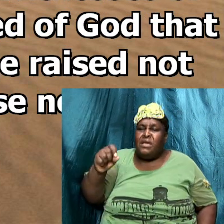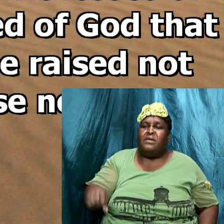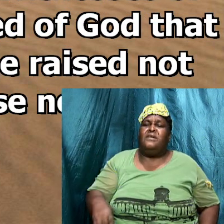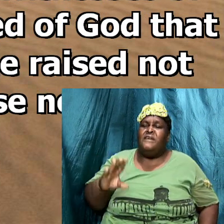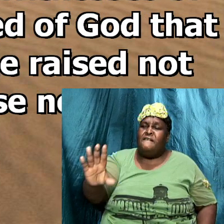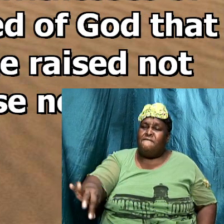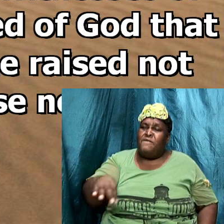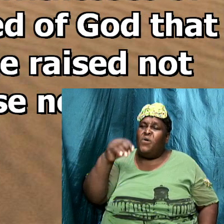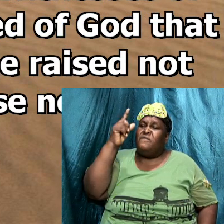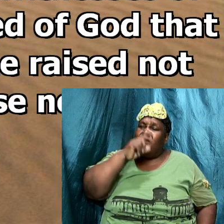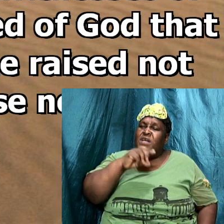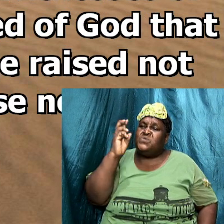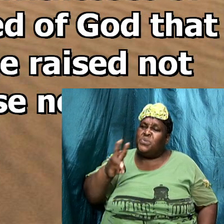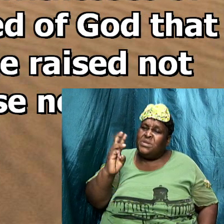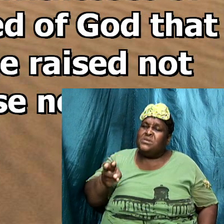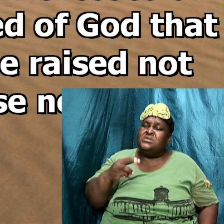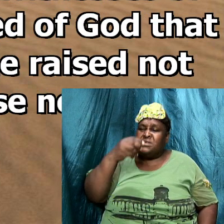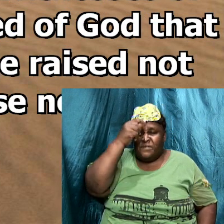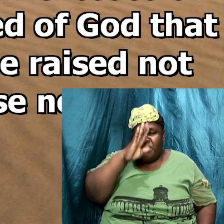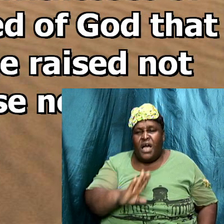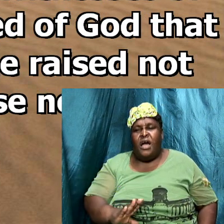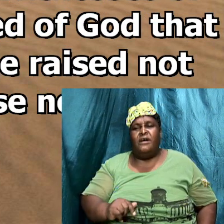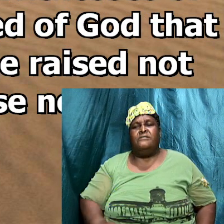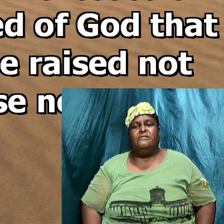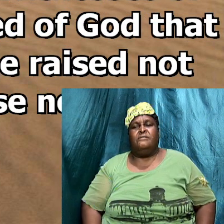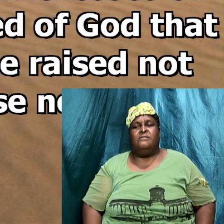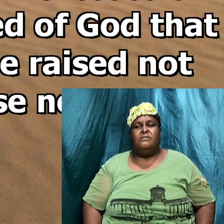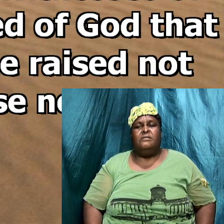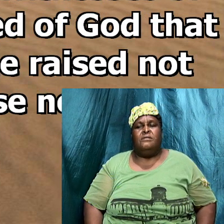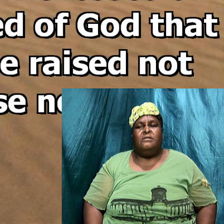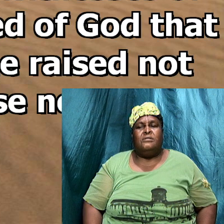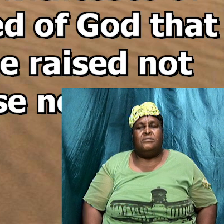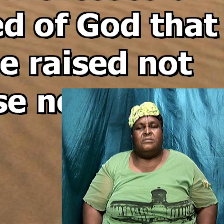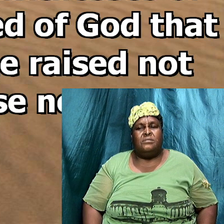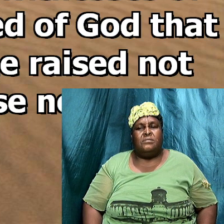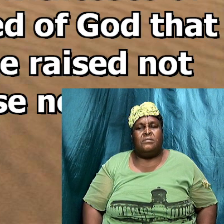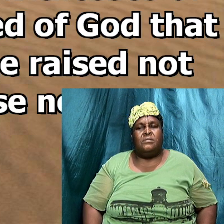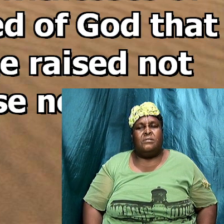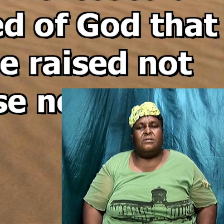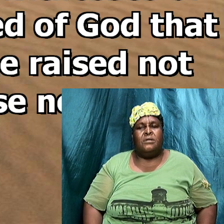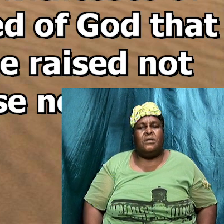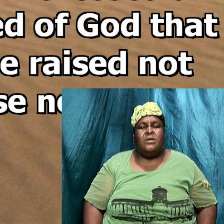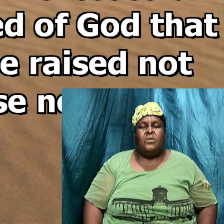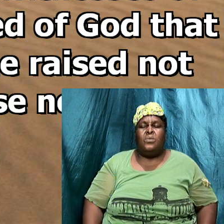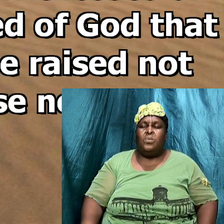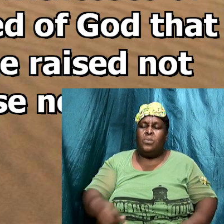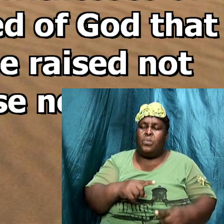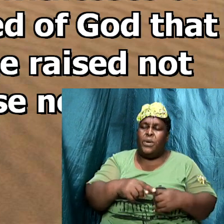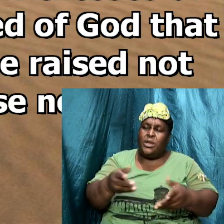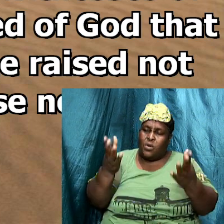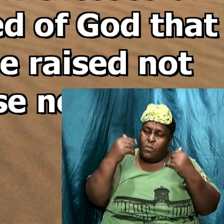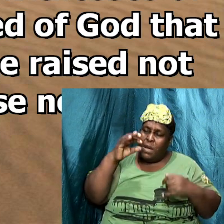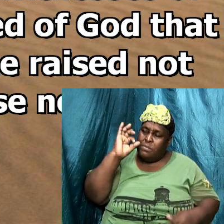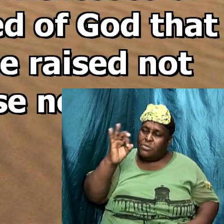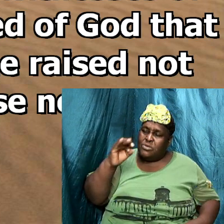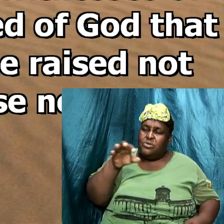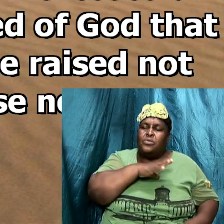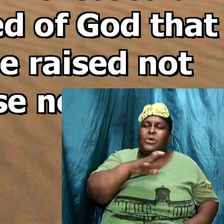God so if Christ did not raise you know we are found false so when we come and we preach Christ we are false witnesses